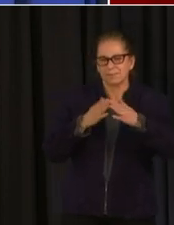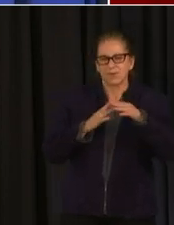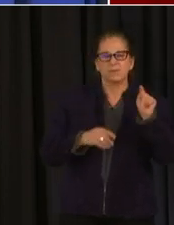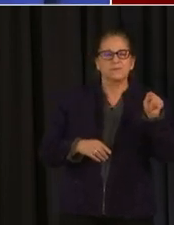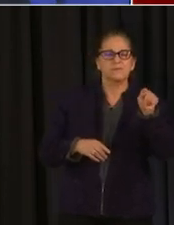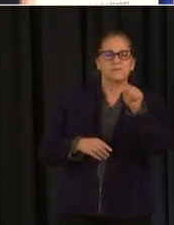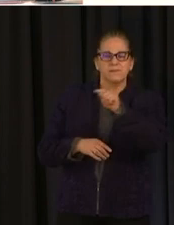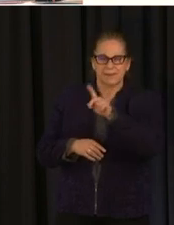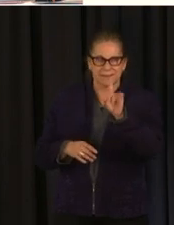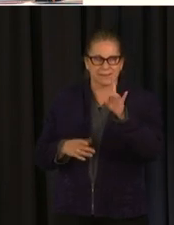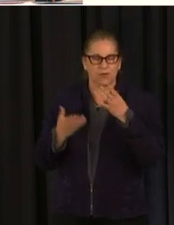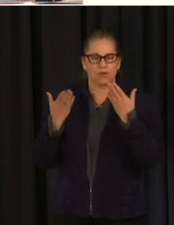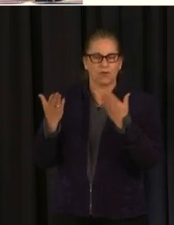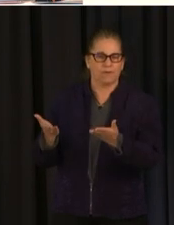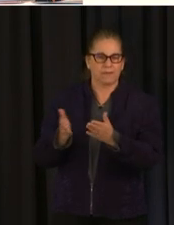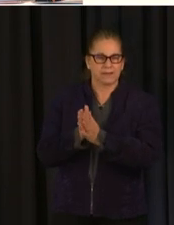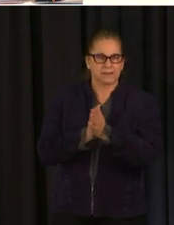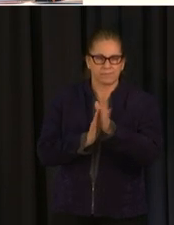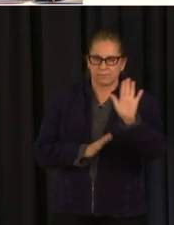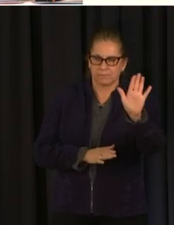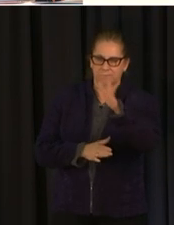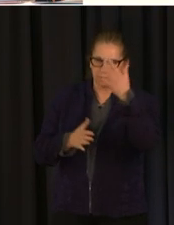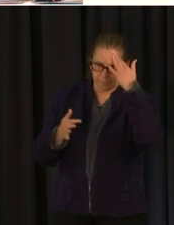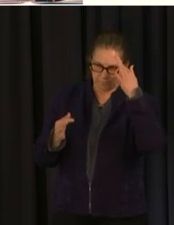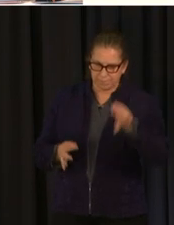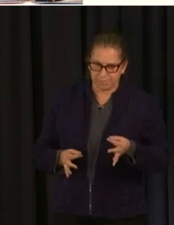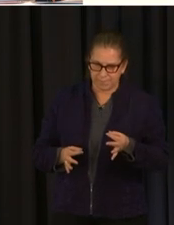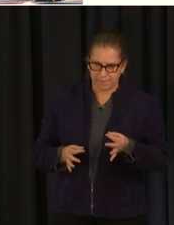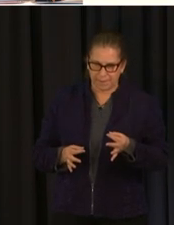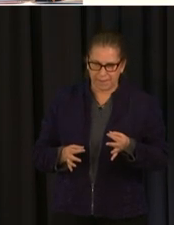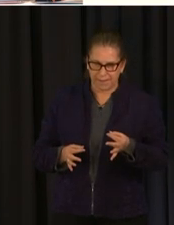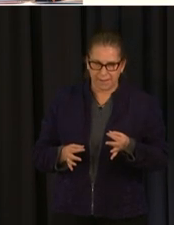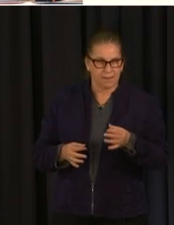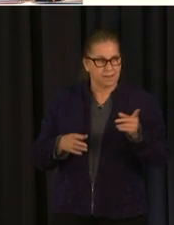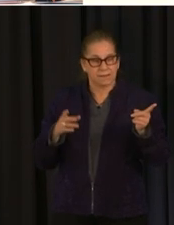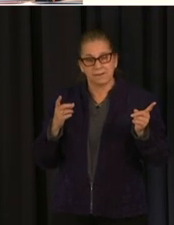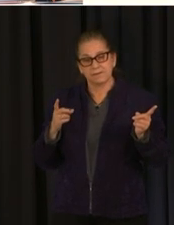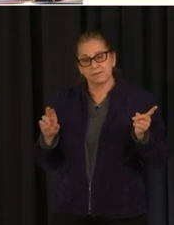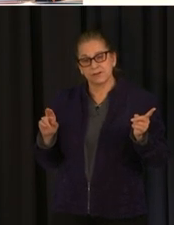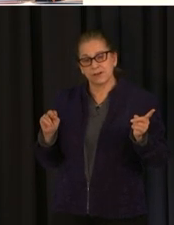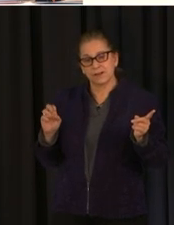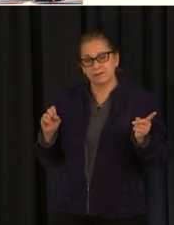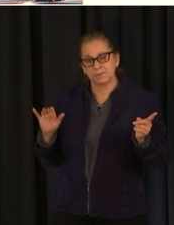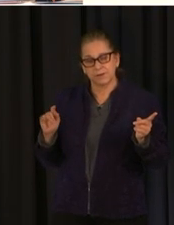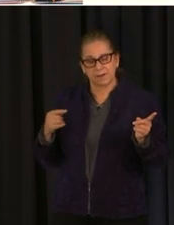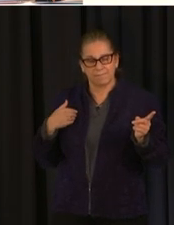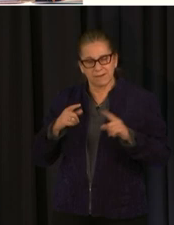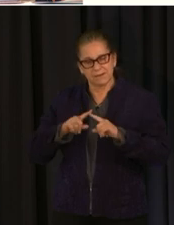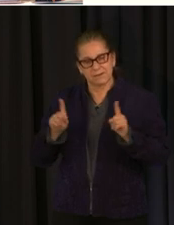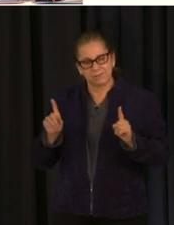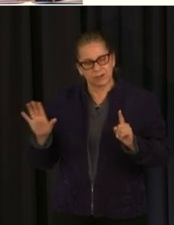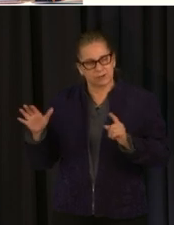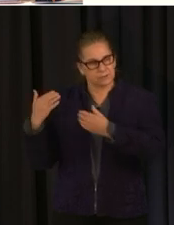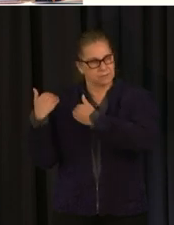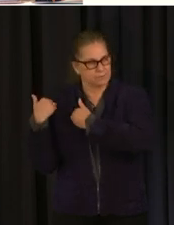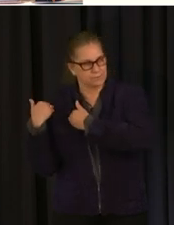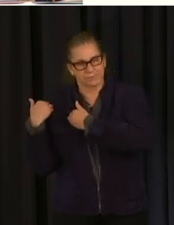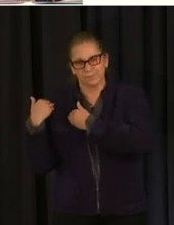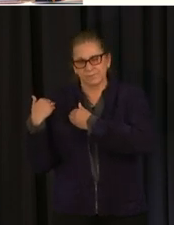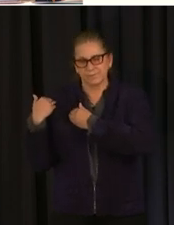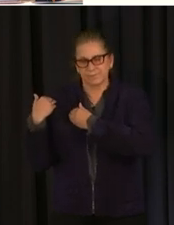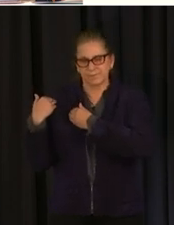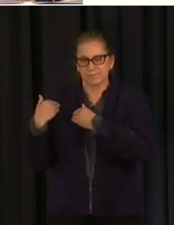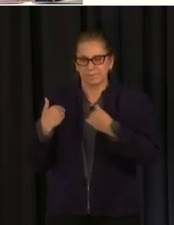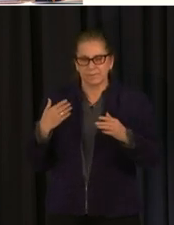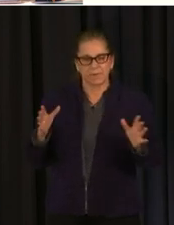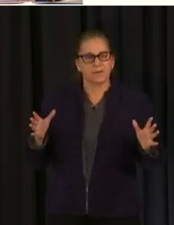wanting to keep covet under control is not just something that dr nesbitt wants to do that mayor bowser wants to do our entire community wants to do it